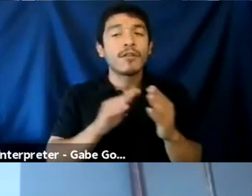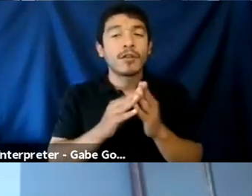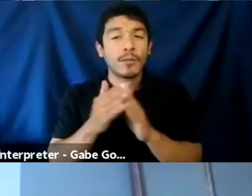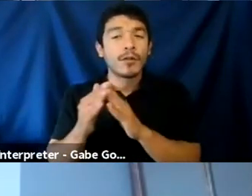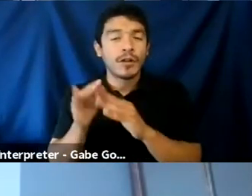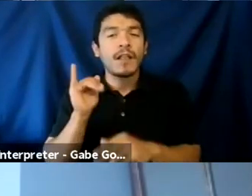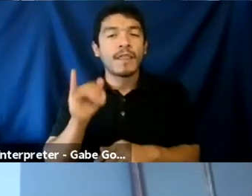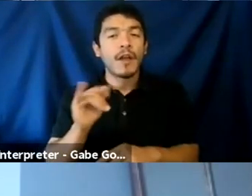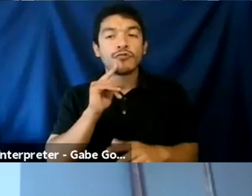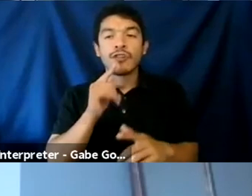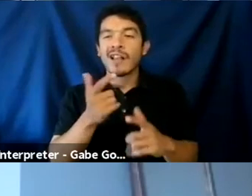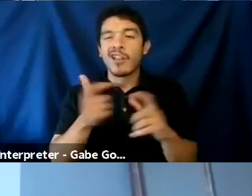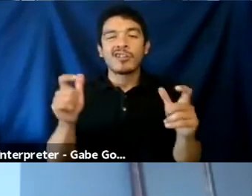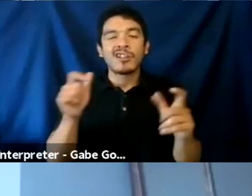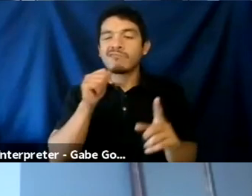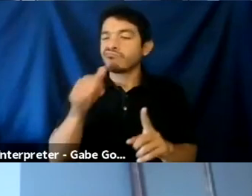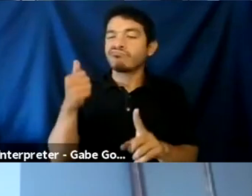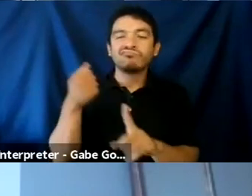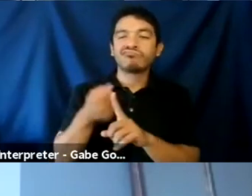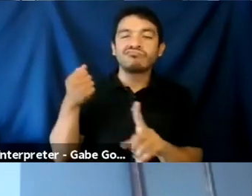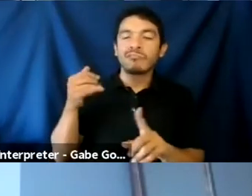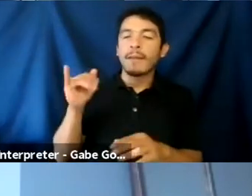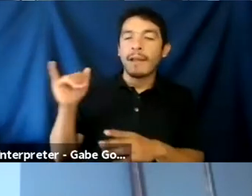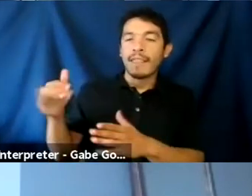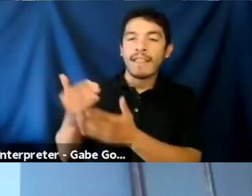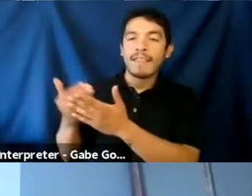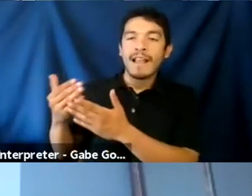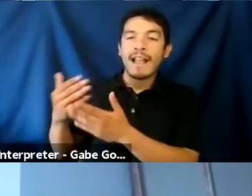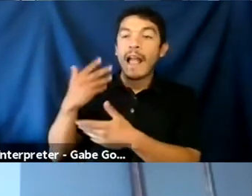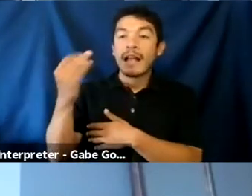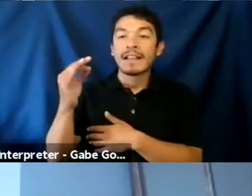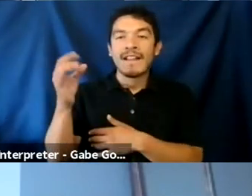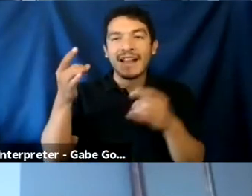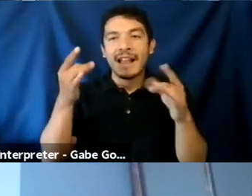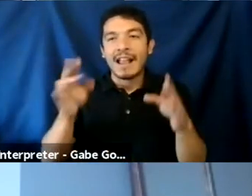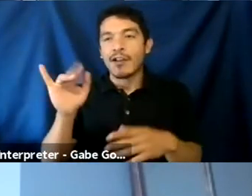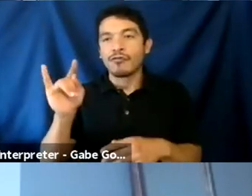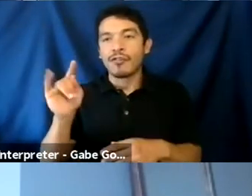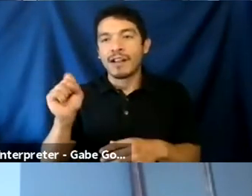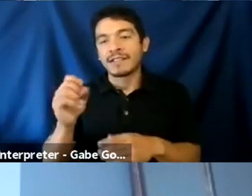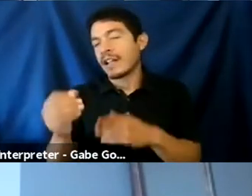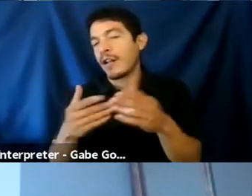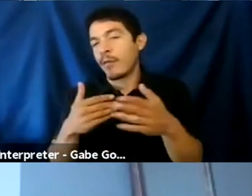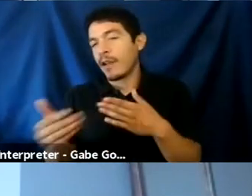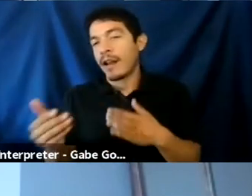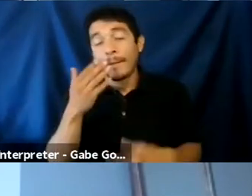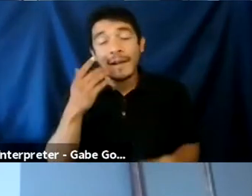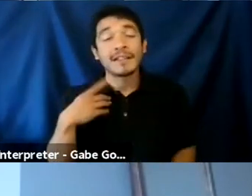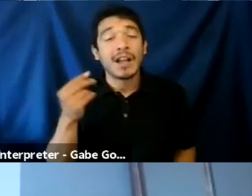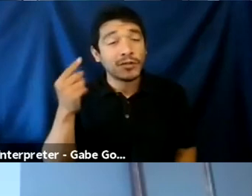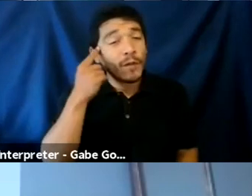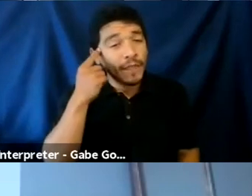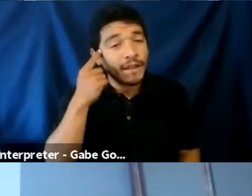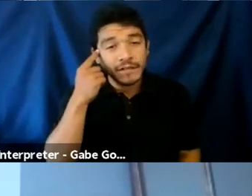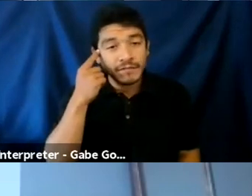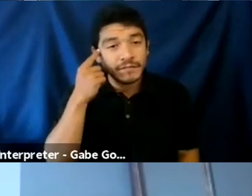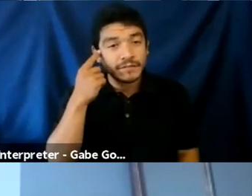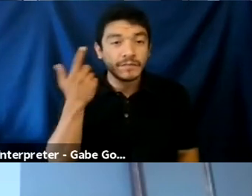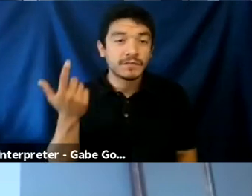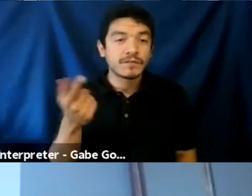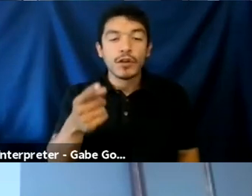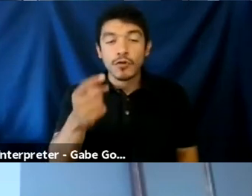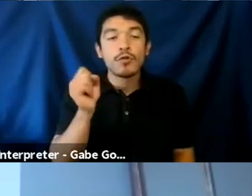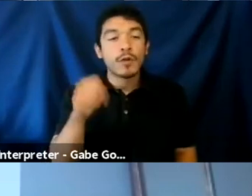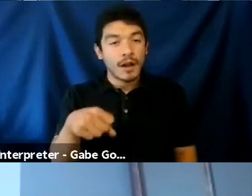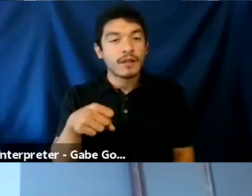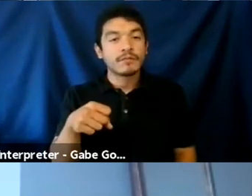that are largely unaffected by like that stuff. mean, outside of hate raids and whatnot, because I do think like, um, you can